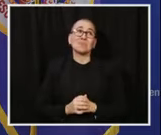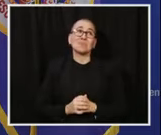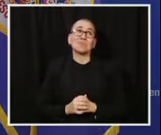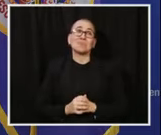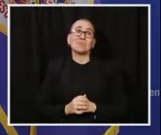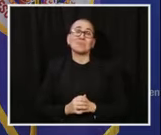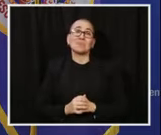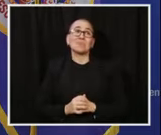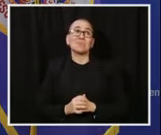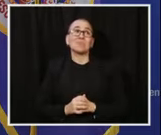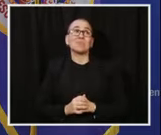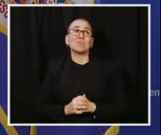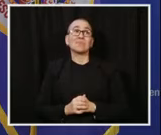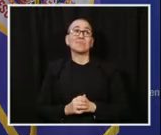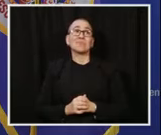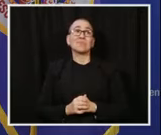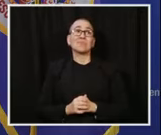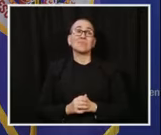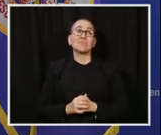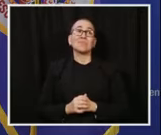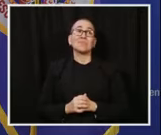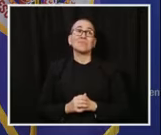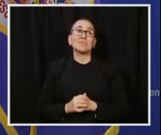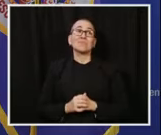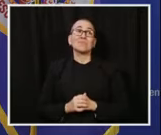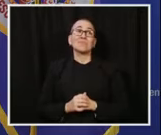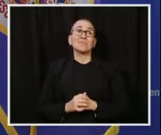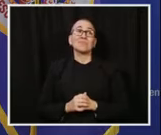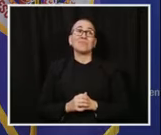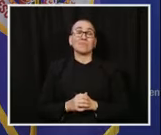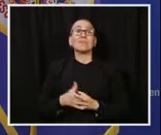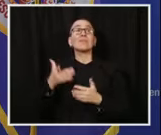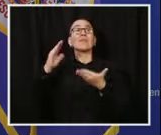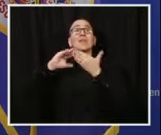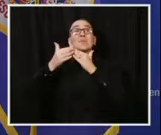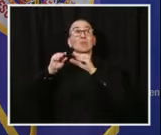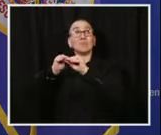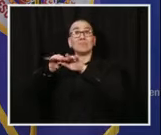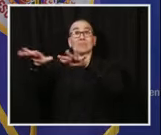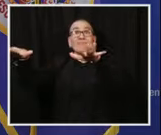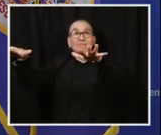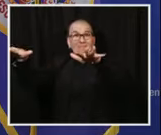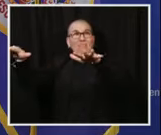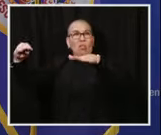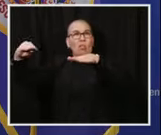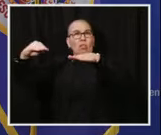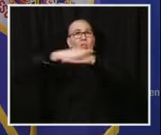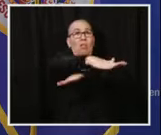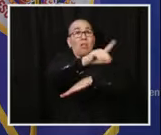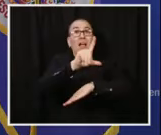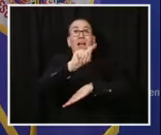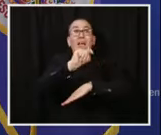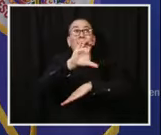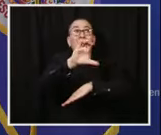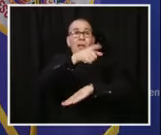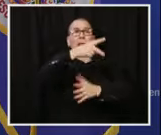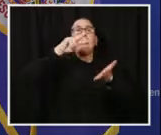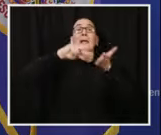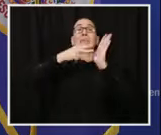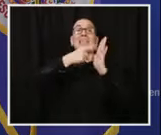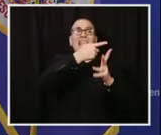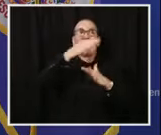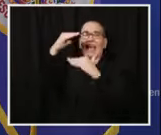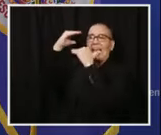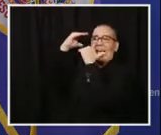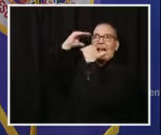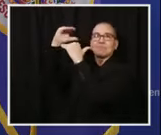community spread, many facilities have had to reduce, again, the number of the ability to visit loved